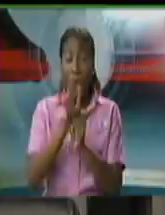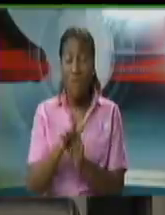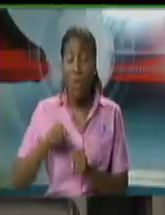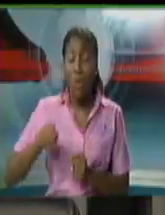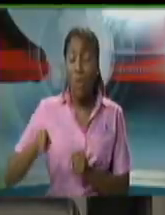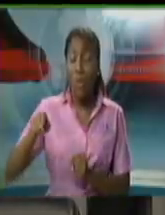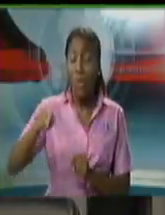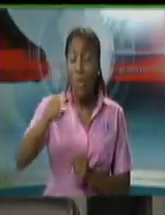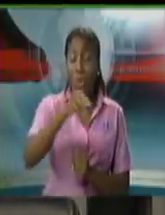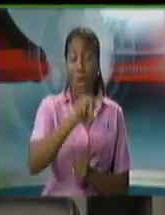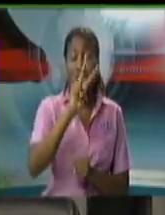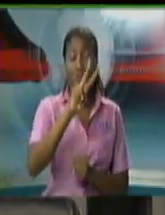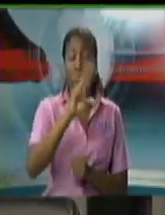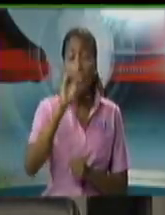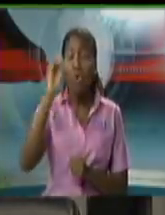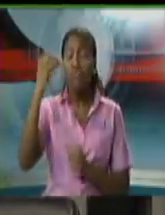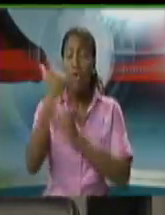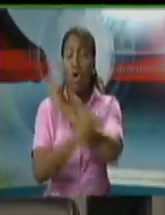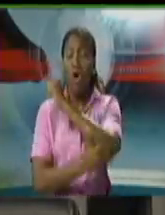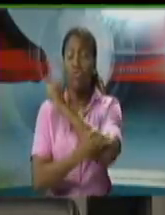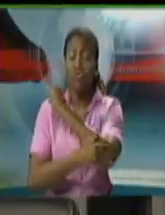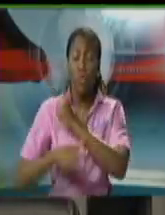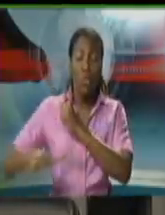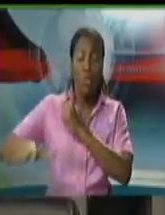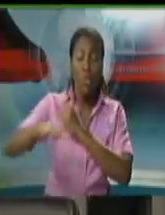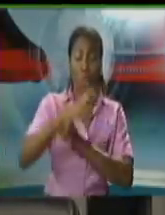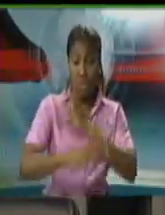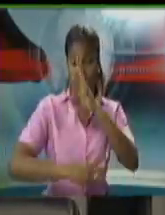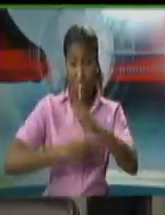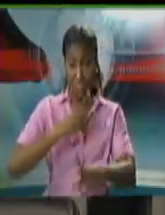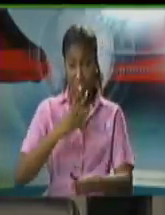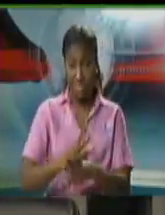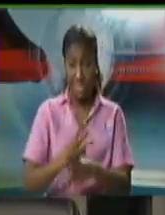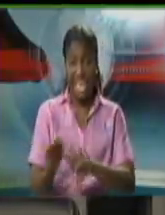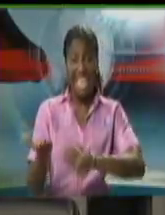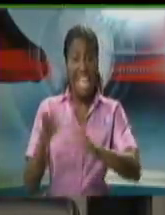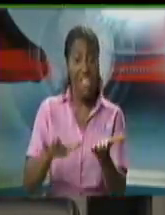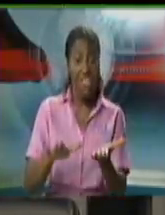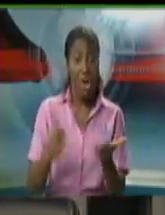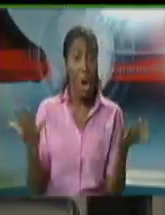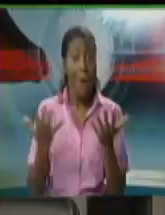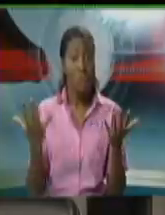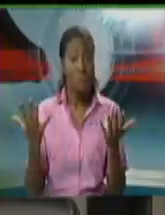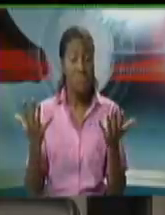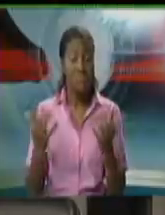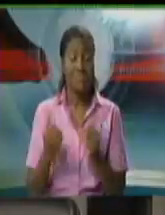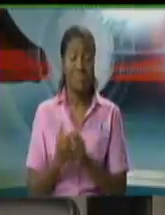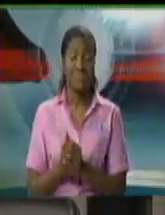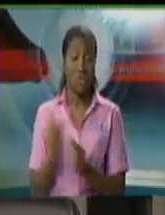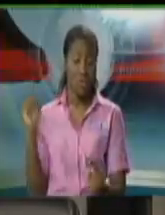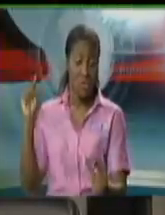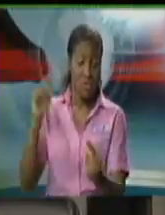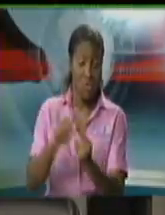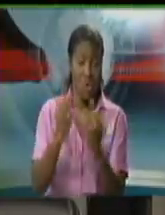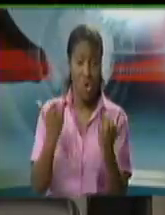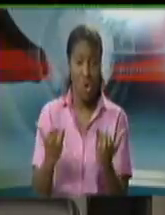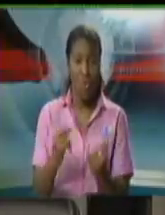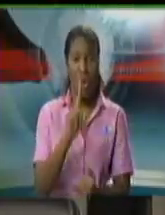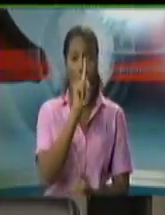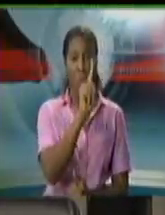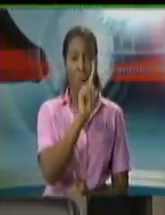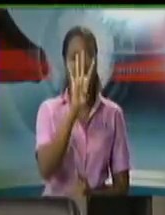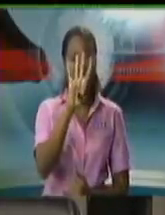countries and territories. The deaths to date, unfortunately, are 148